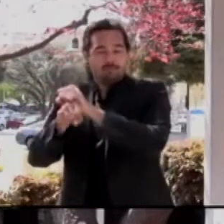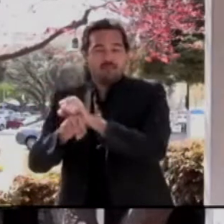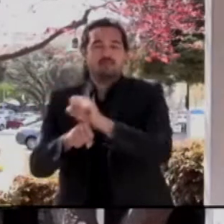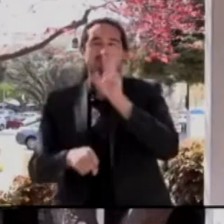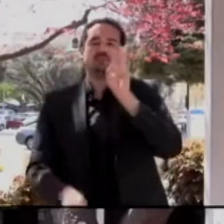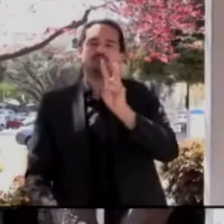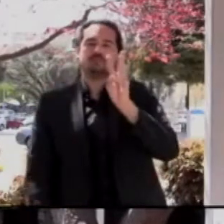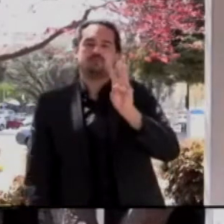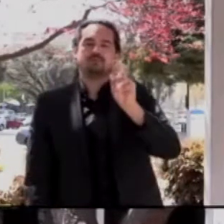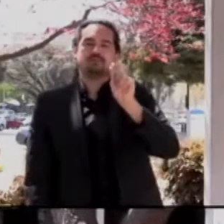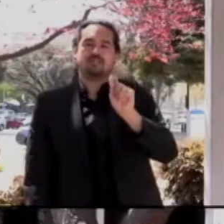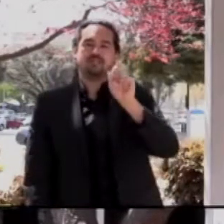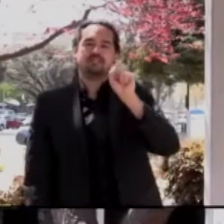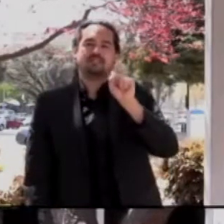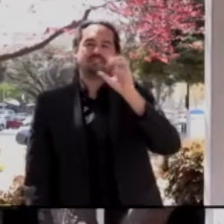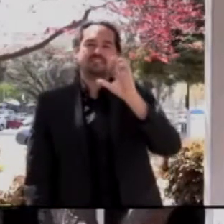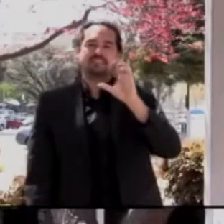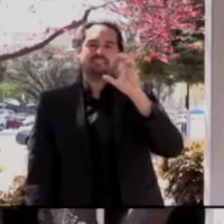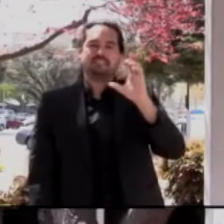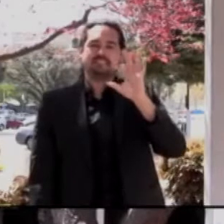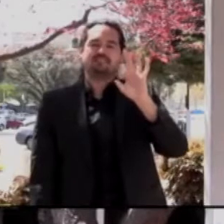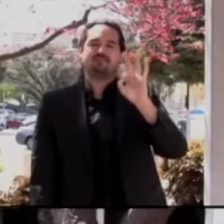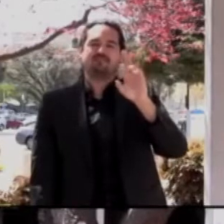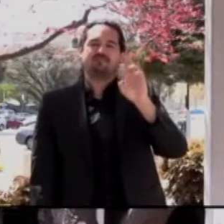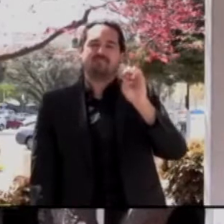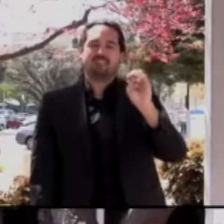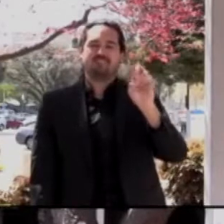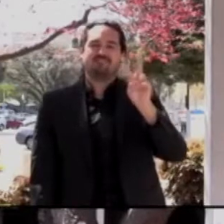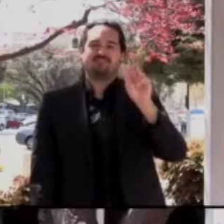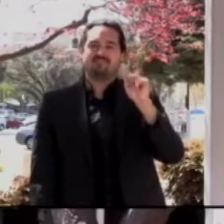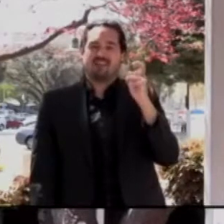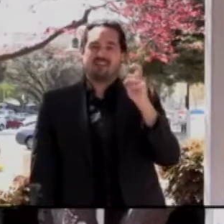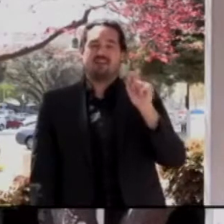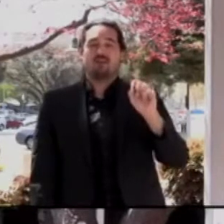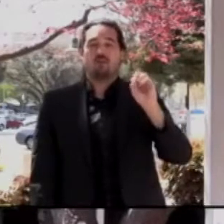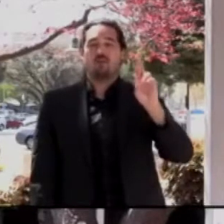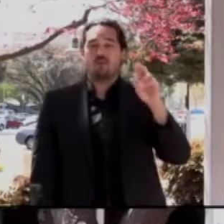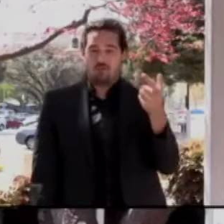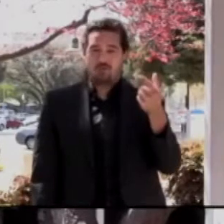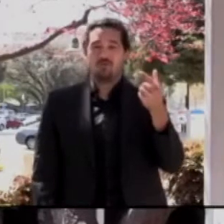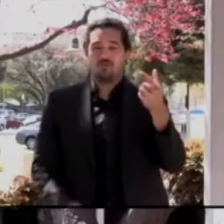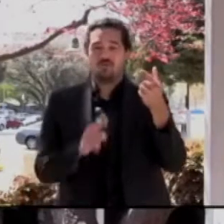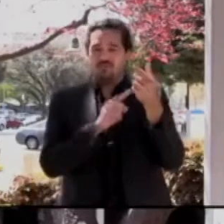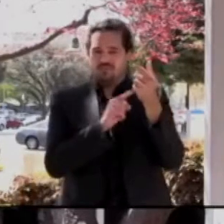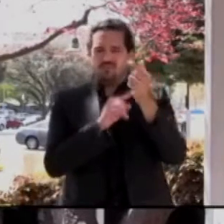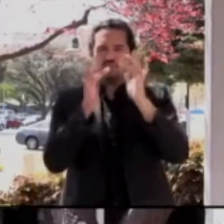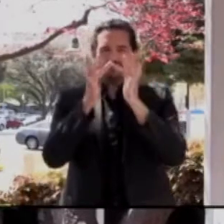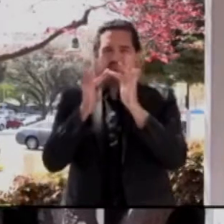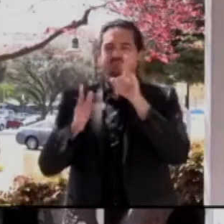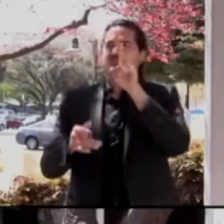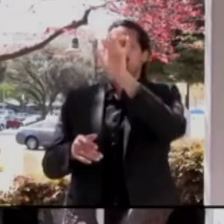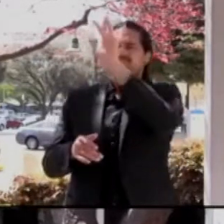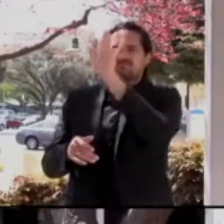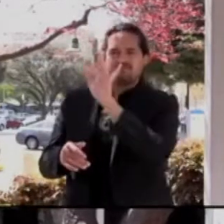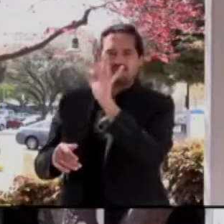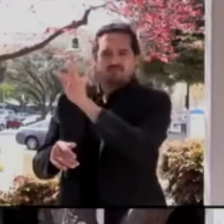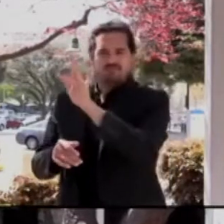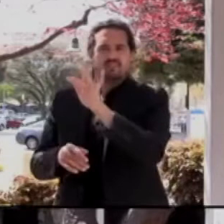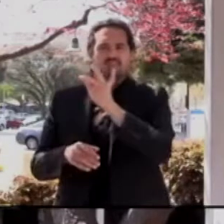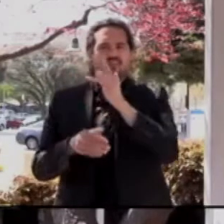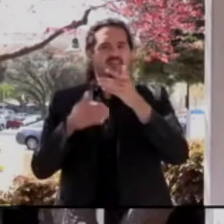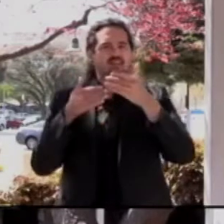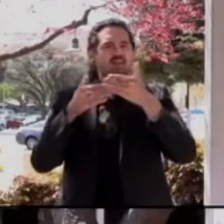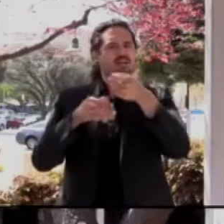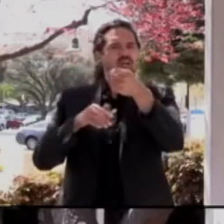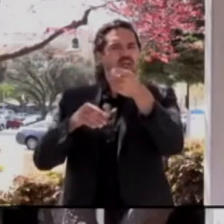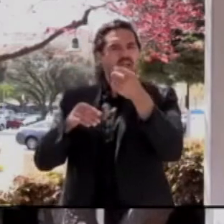Again, this is two days earlier, to be clear. This is two days earlier than our original decision to open up the